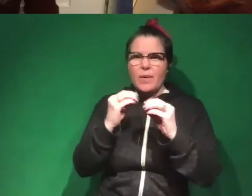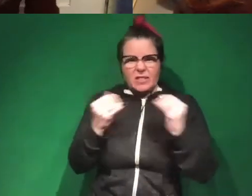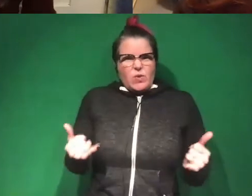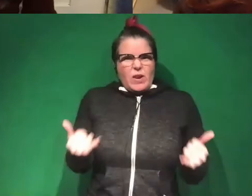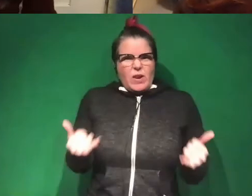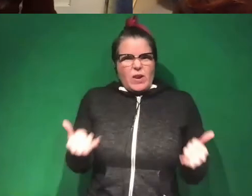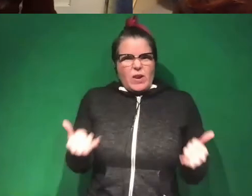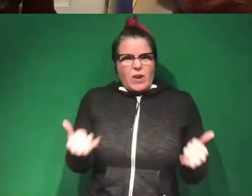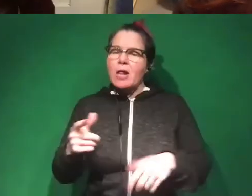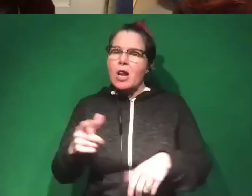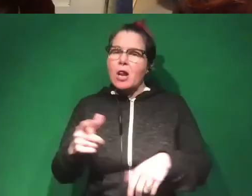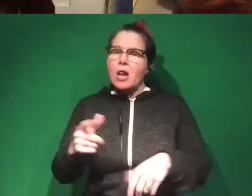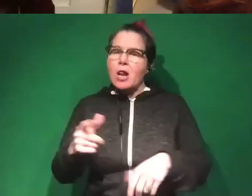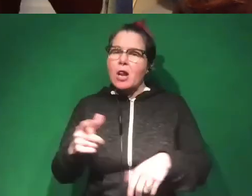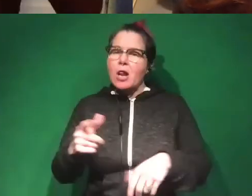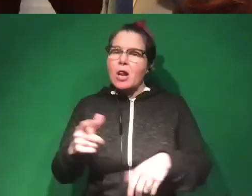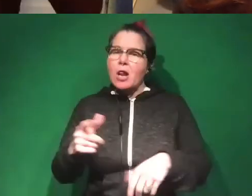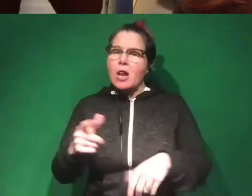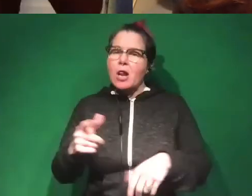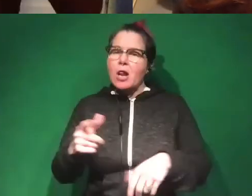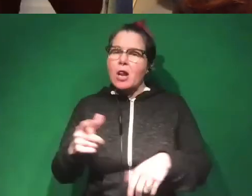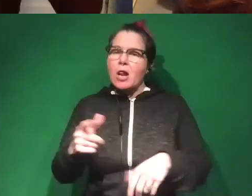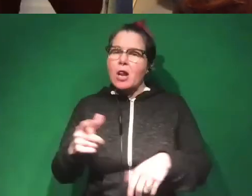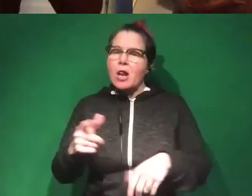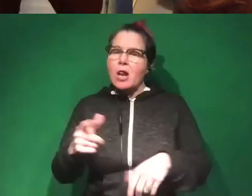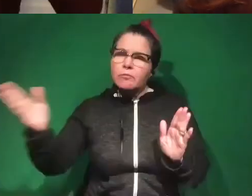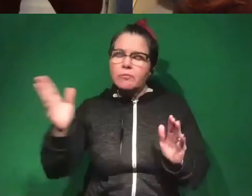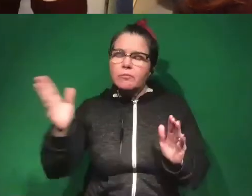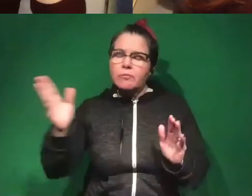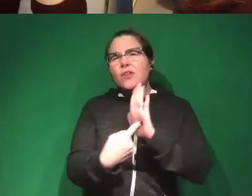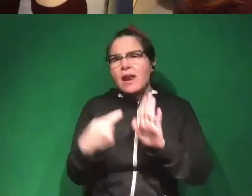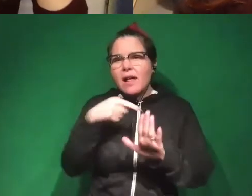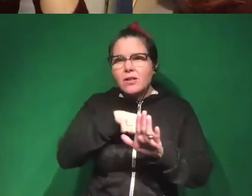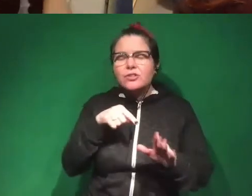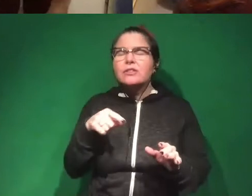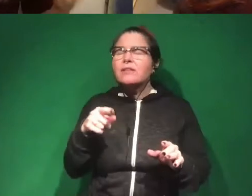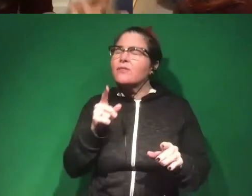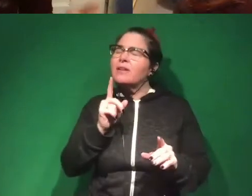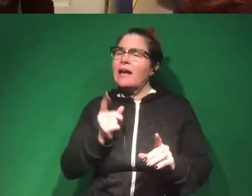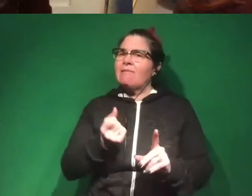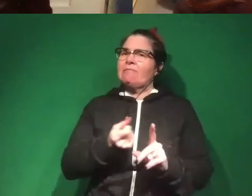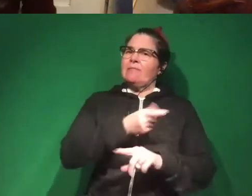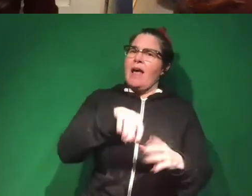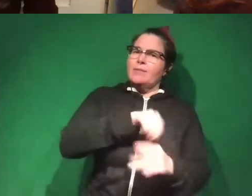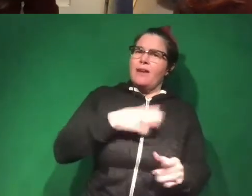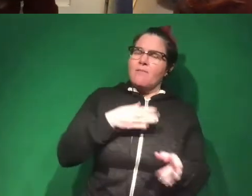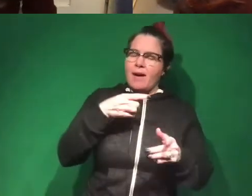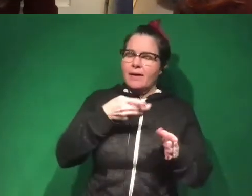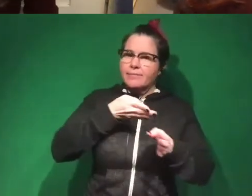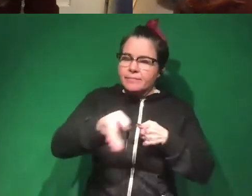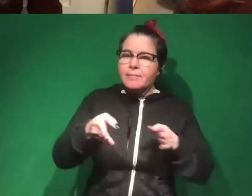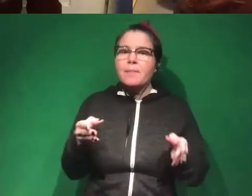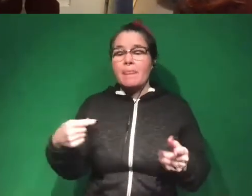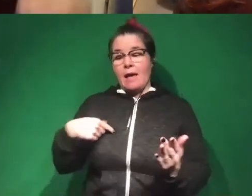longterm, another analogy is sort of like, and I'm out of my lane here talking about the natural sciences, but something like, you know, I